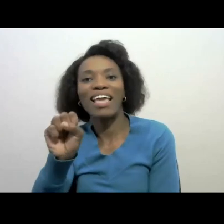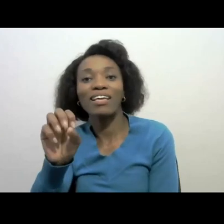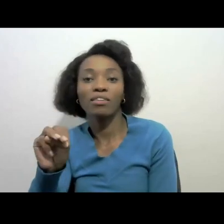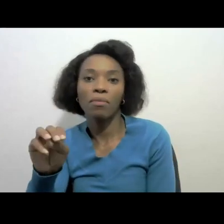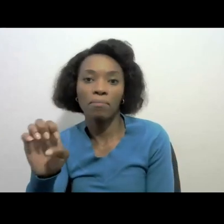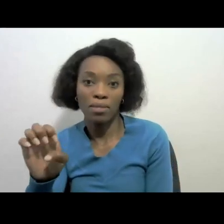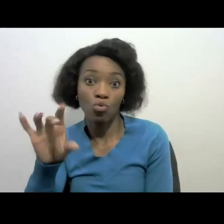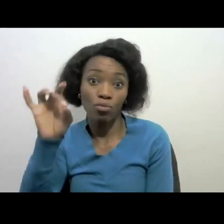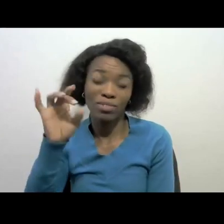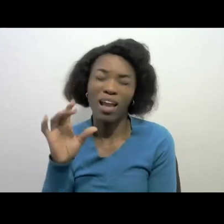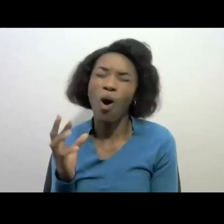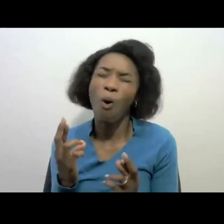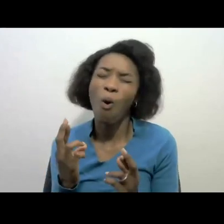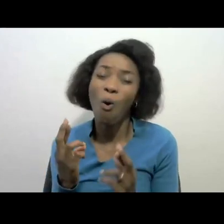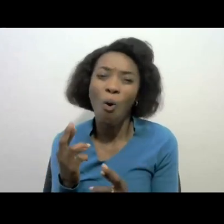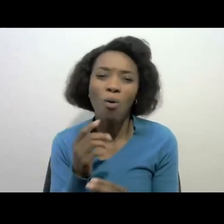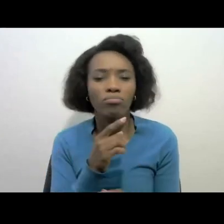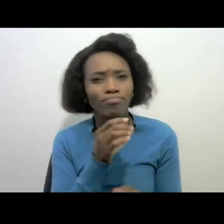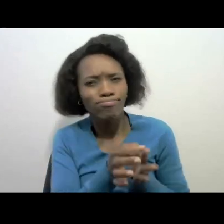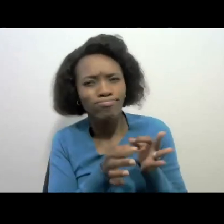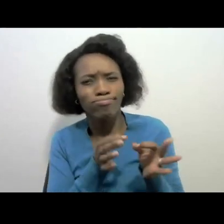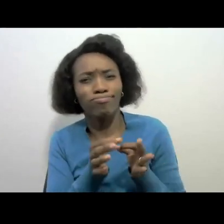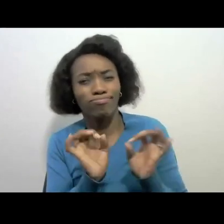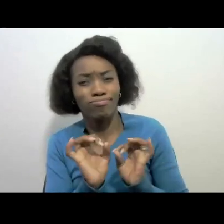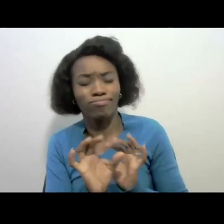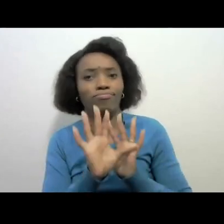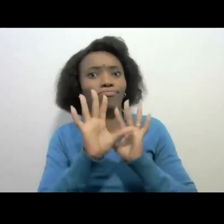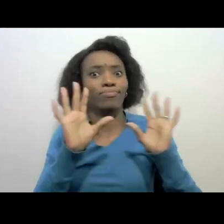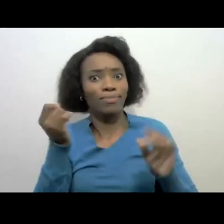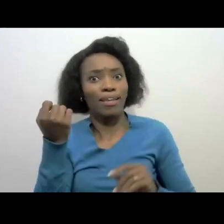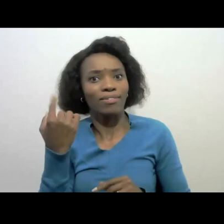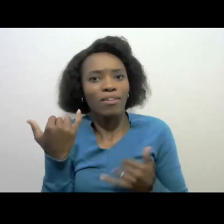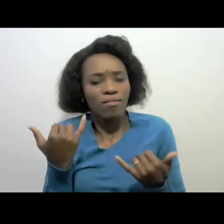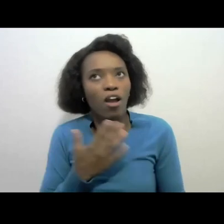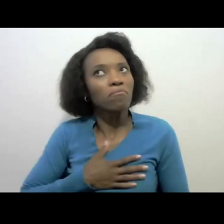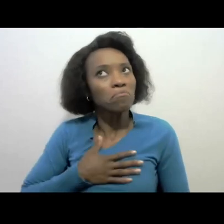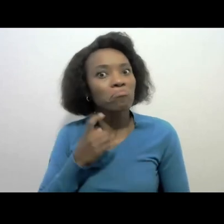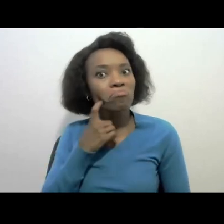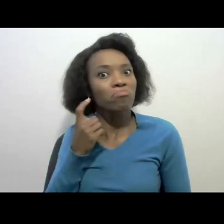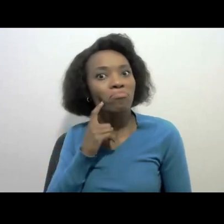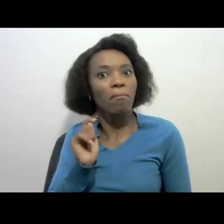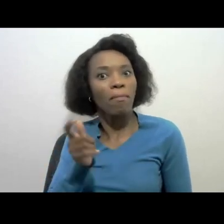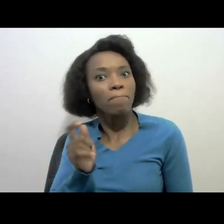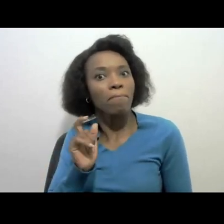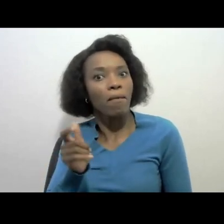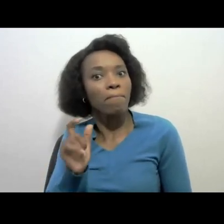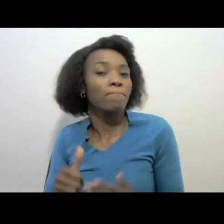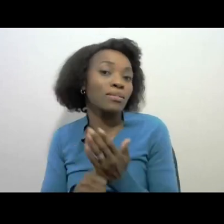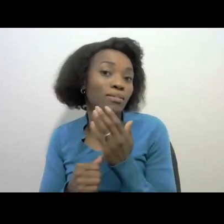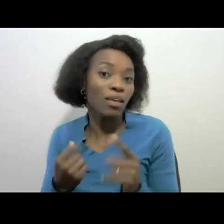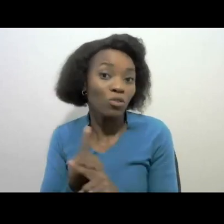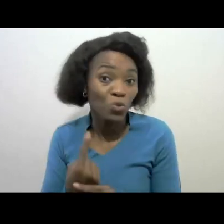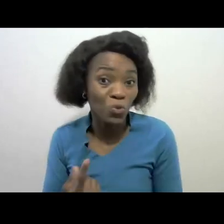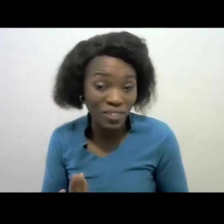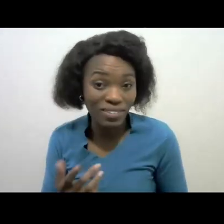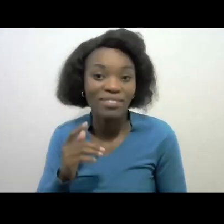that you find clarity from this session and that you find it easy to meet your tax obligation, ladies and gentlemen.